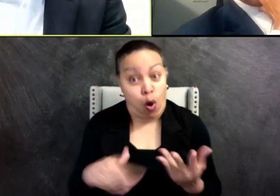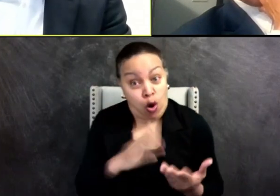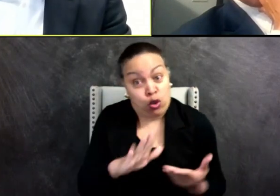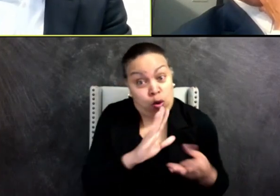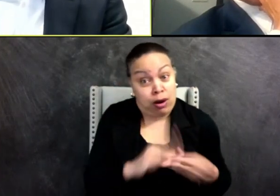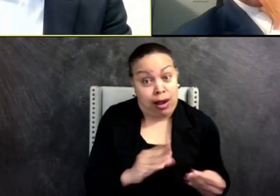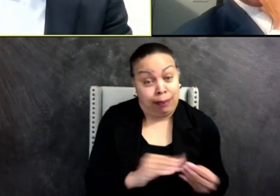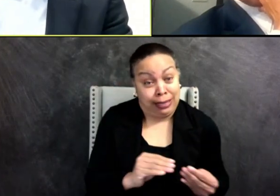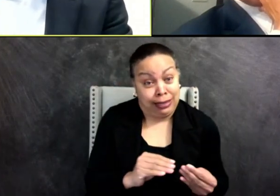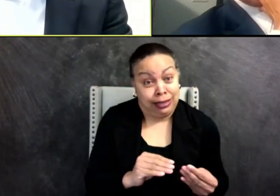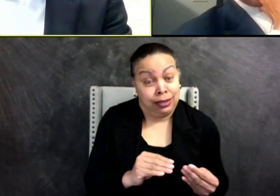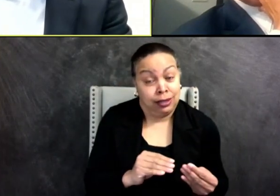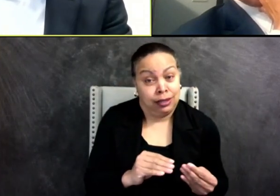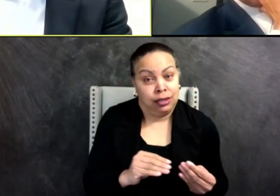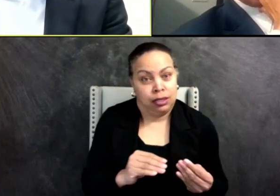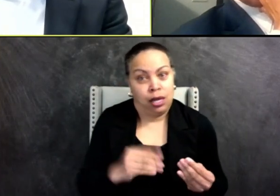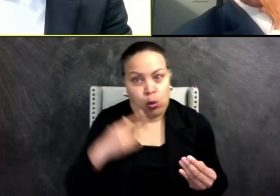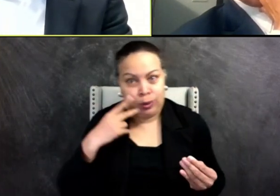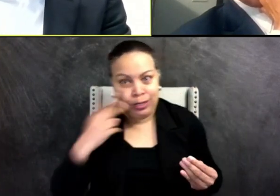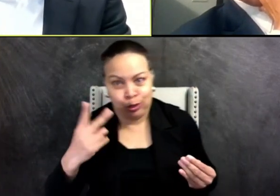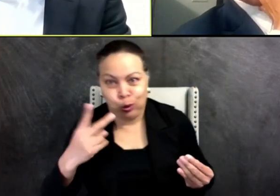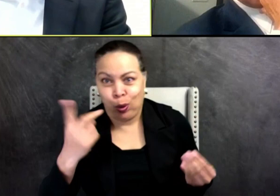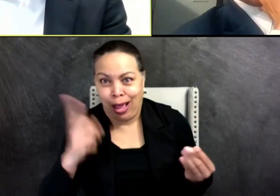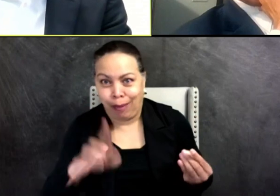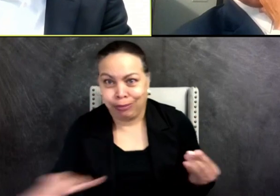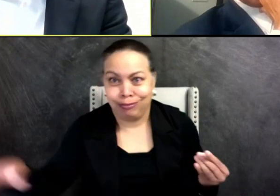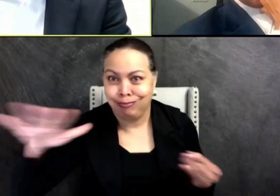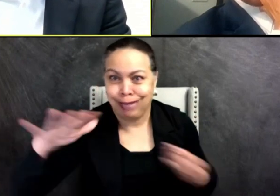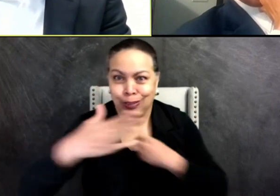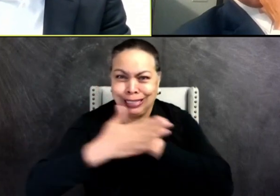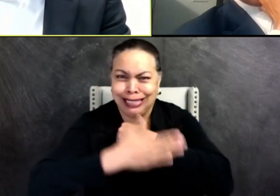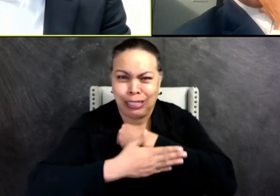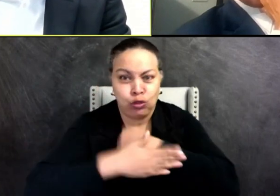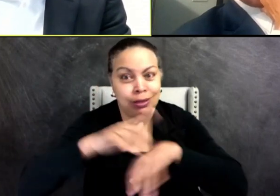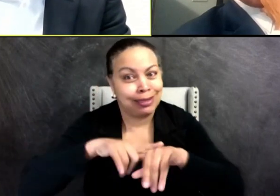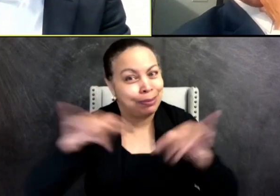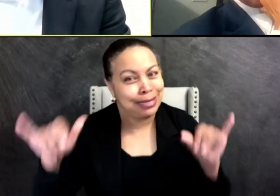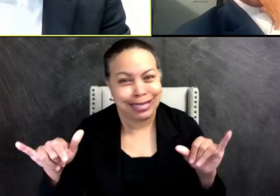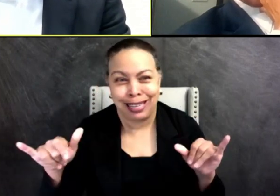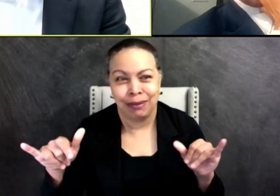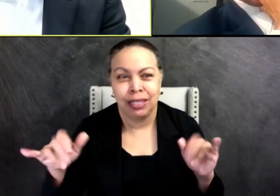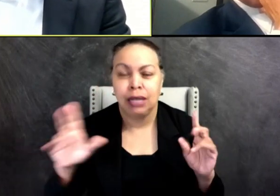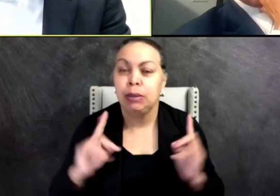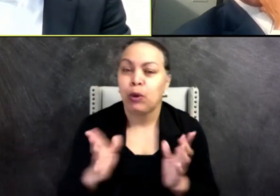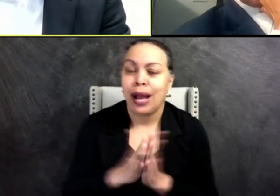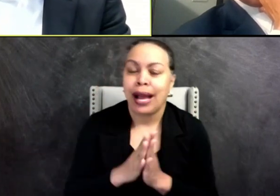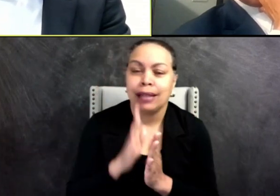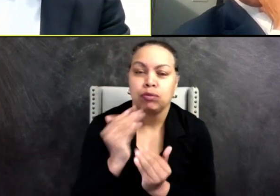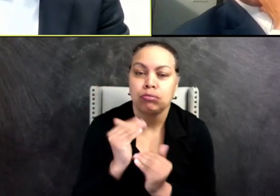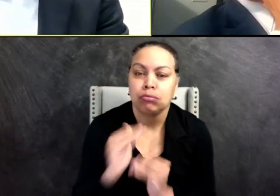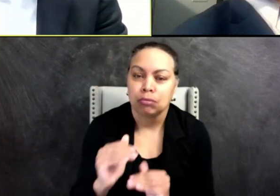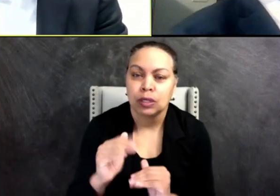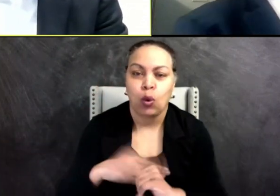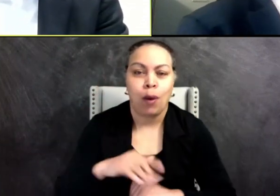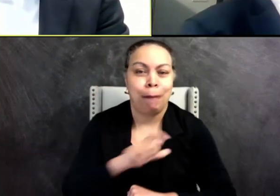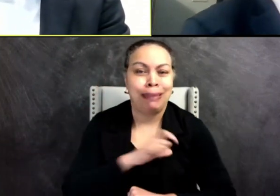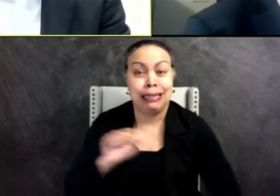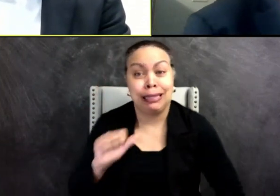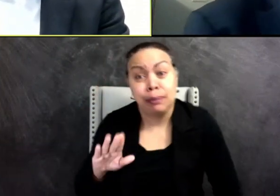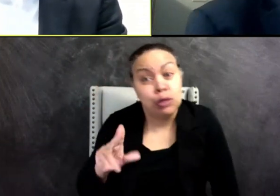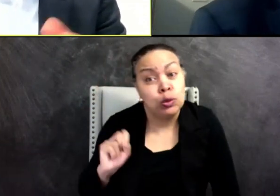with what we were seeing play out across the country where people were asking for restraints on police abuses